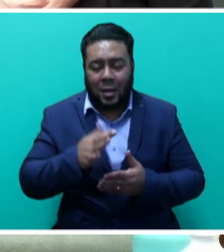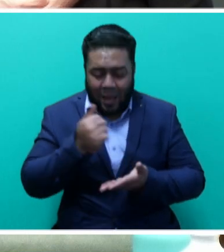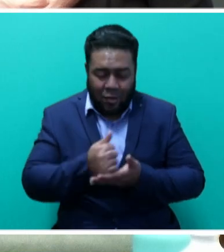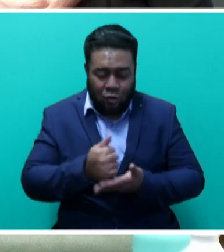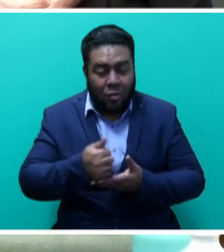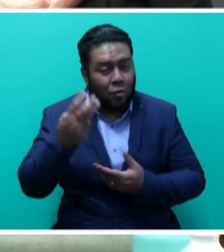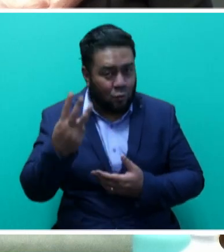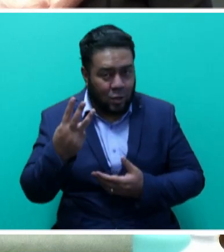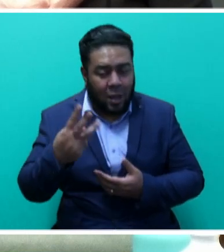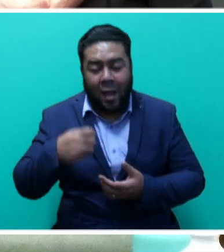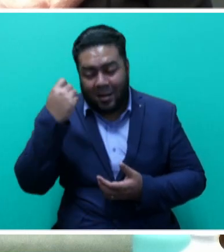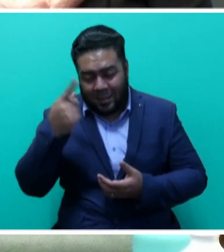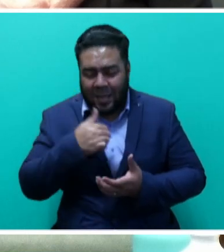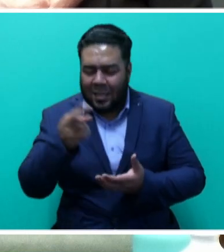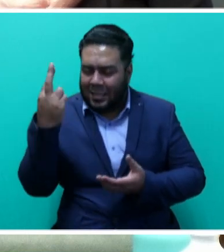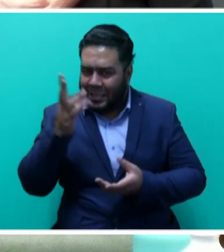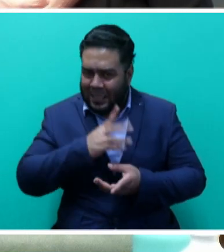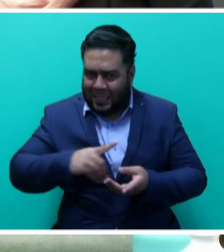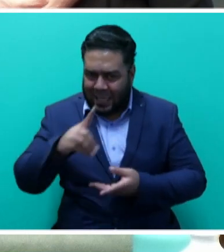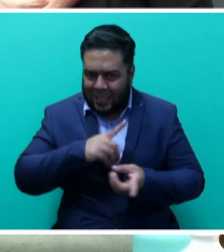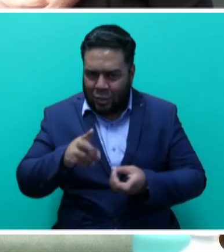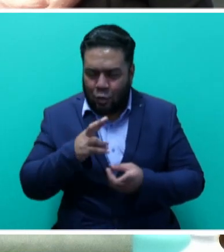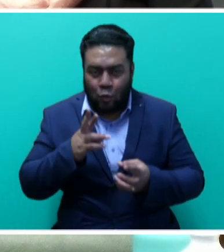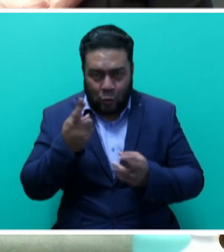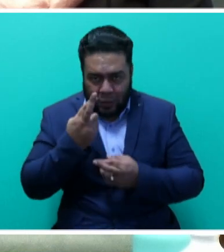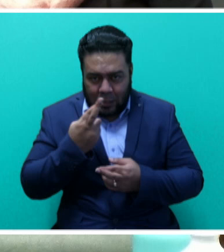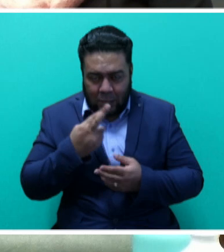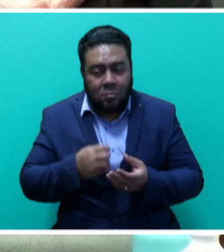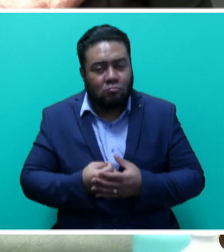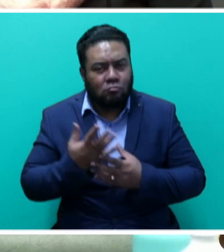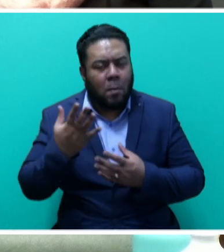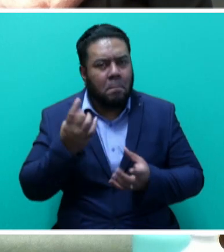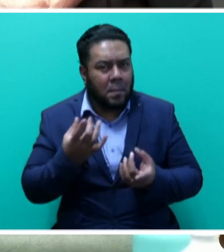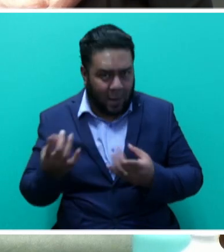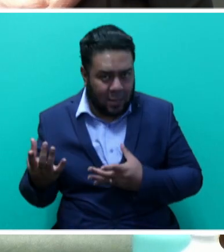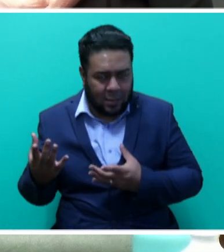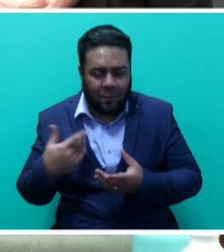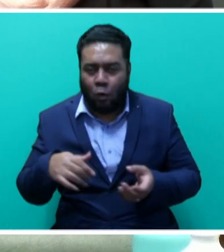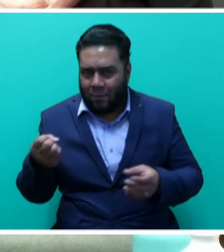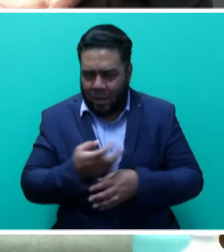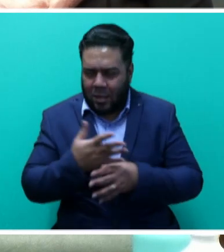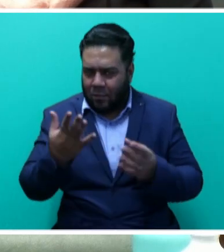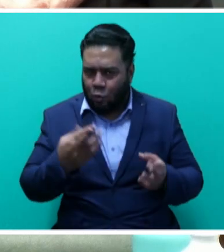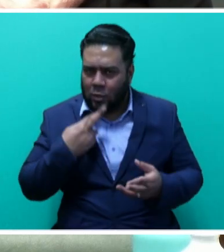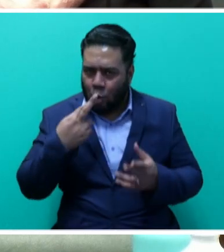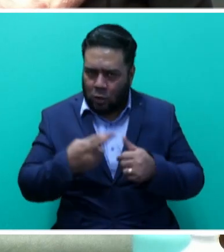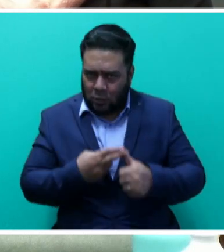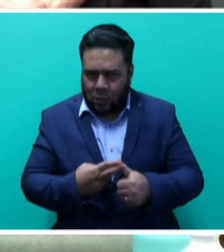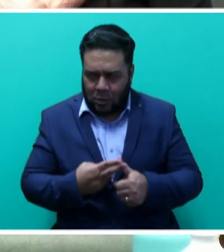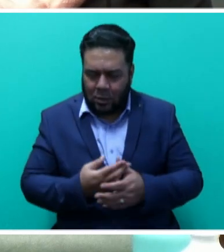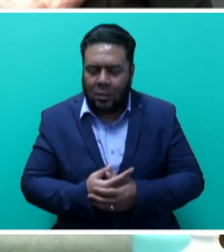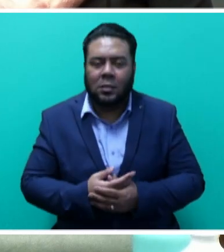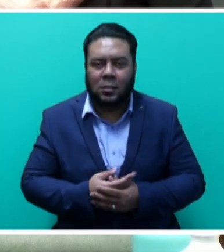understanding disaster risk and enhancing disaster preparedness for effective response. So the policy reform